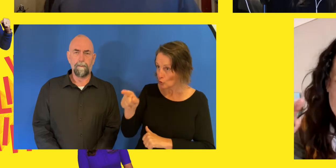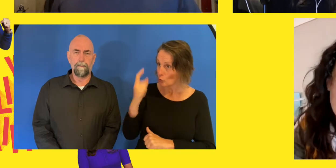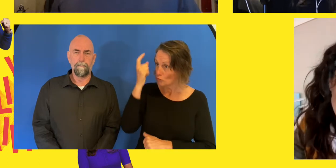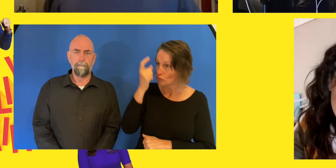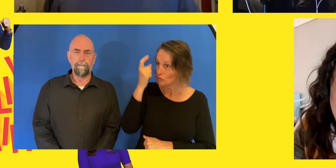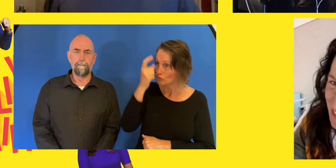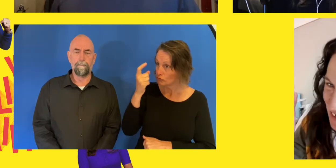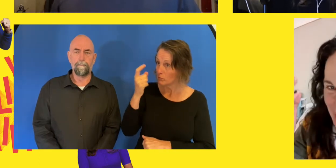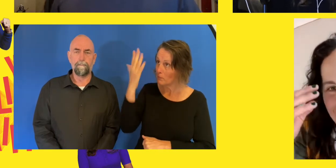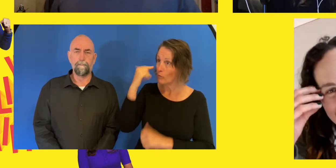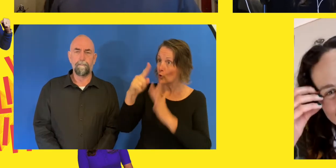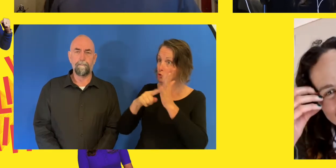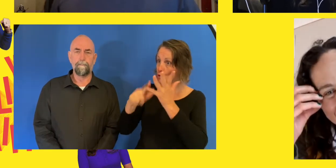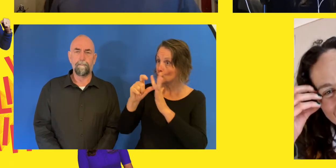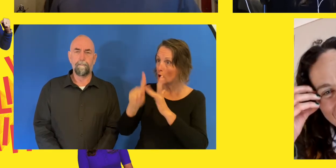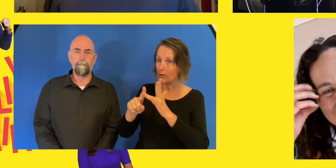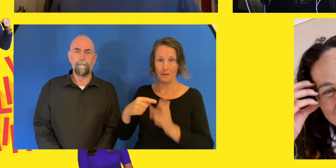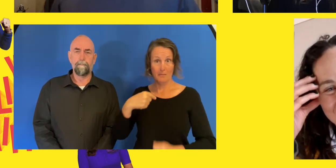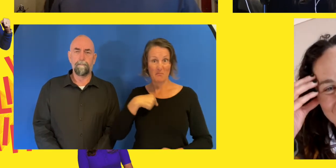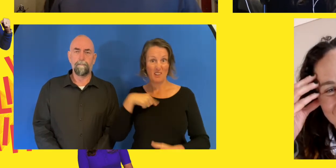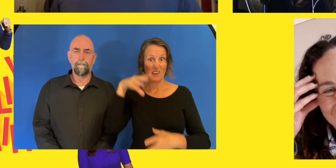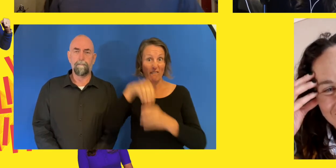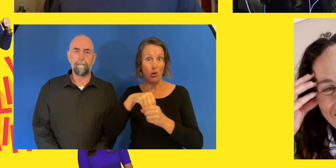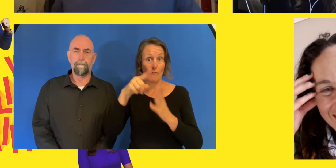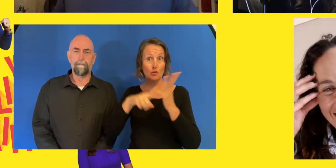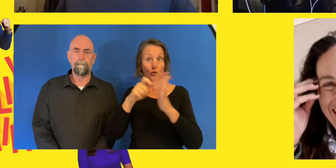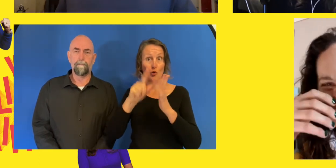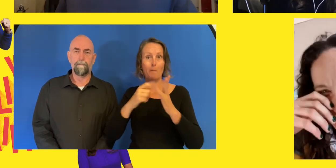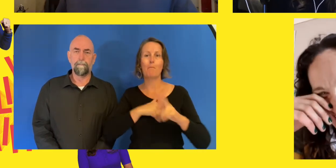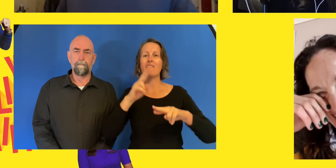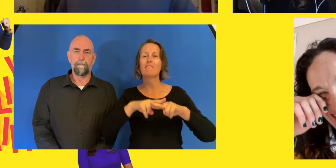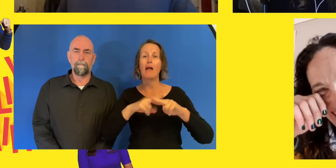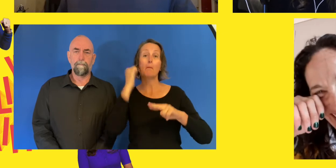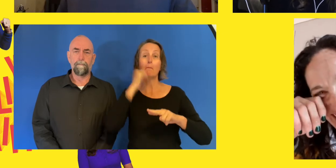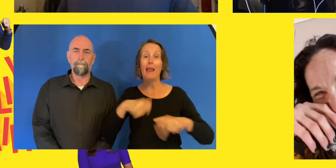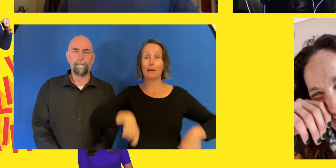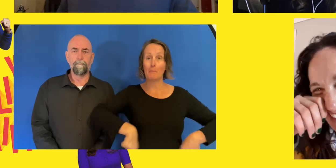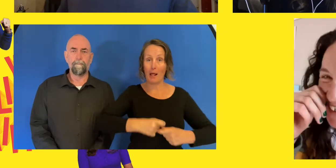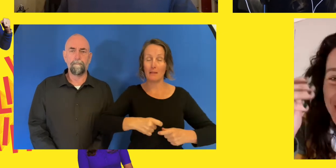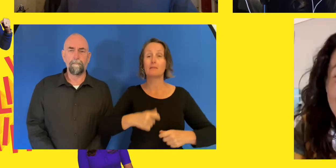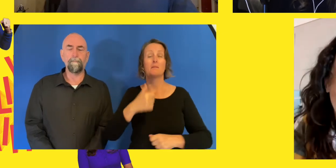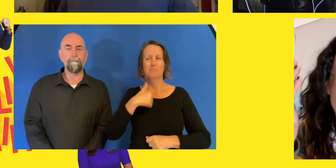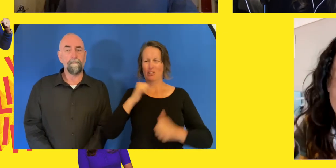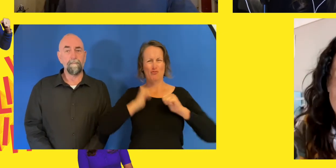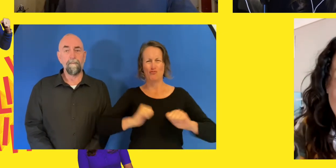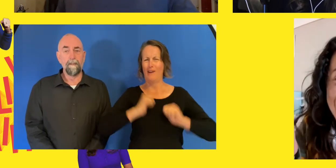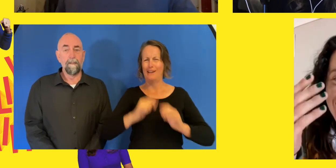I've had a mixed martial arts cage fight. What? Oh my God. Holy hell.